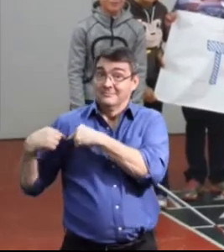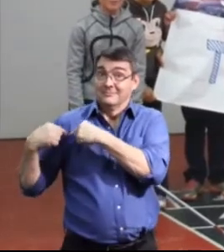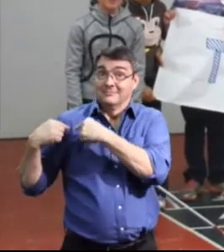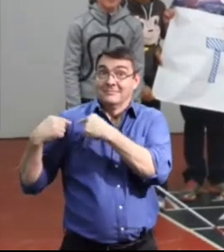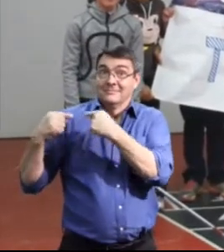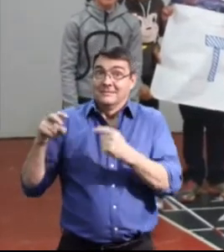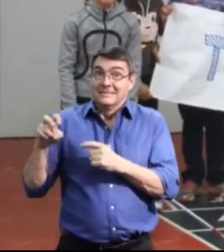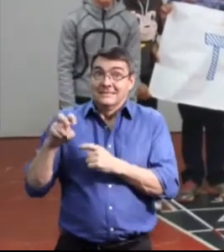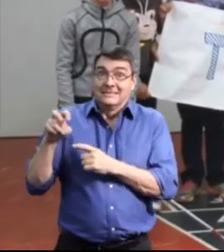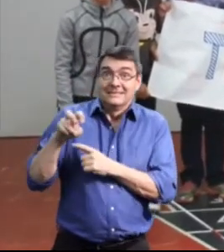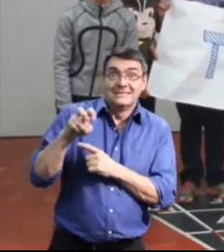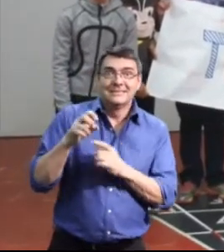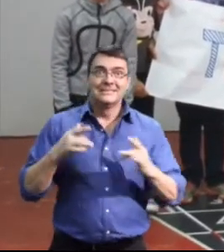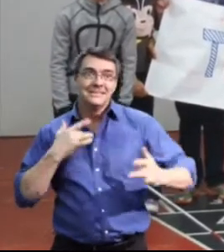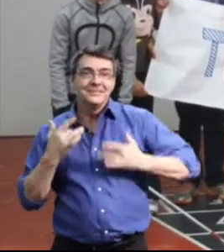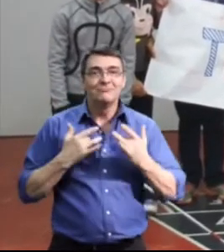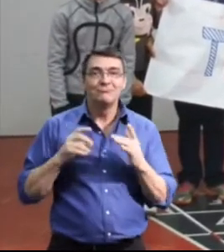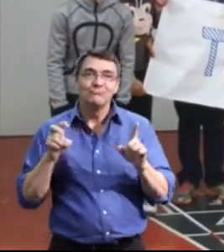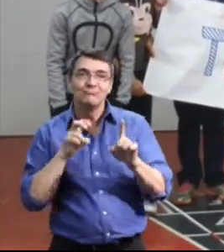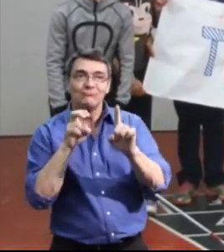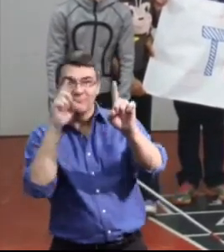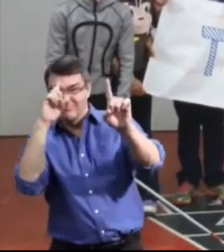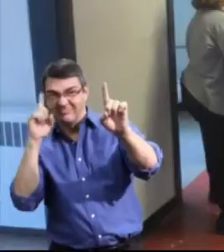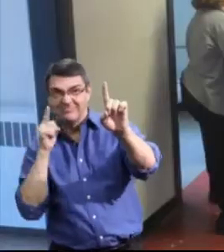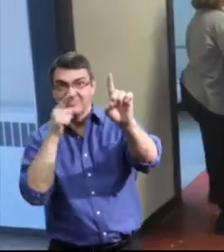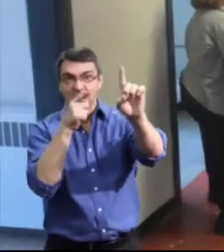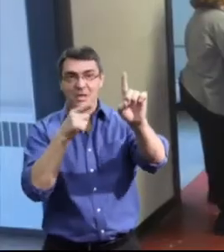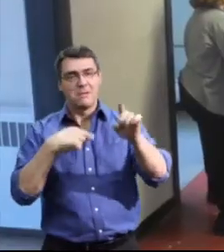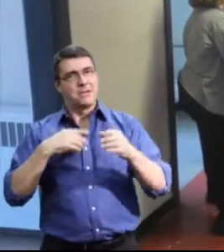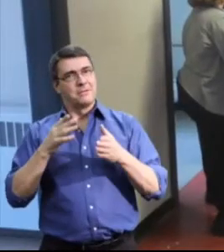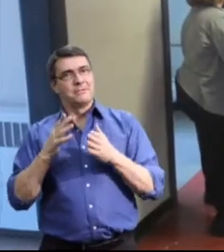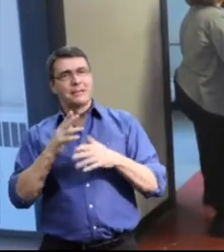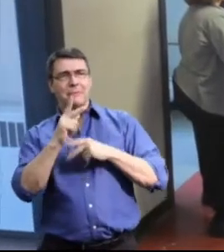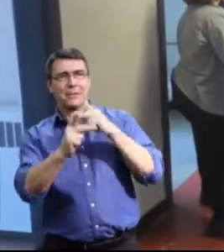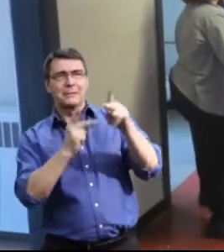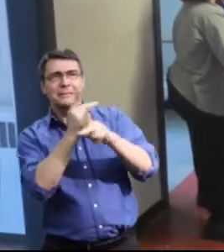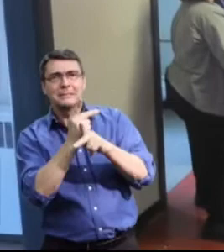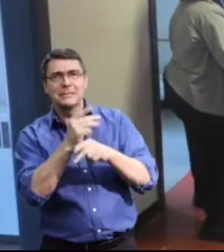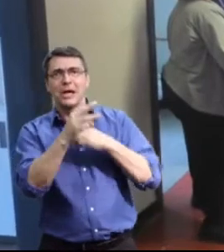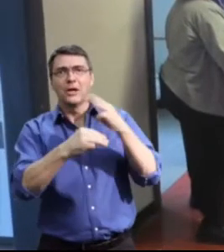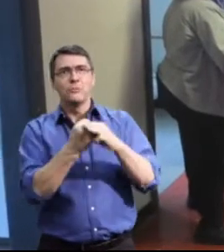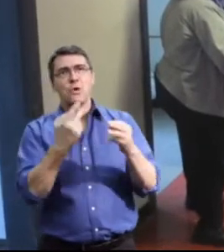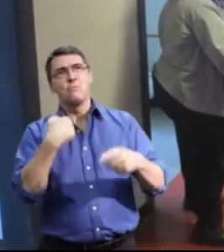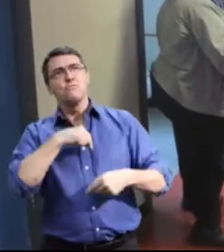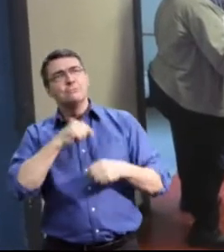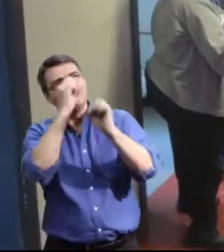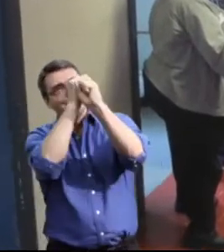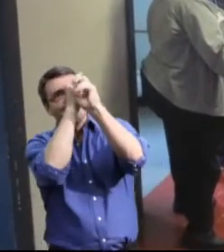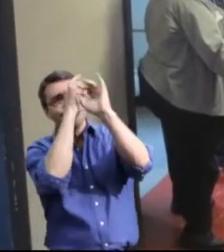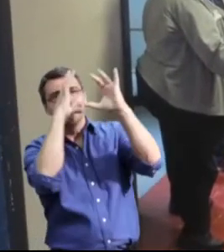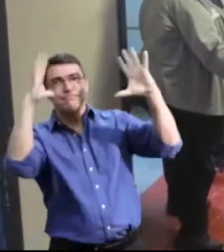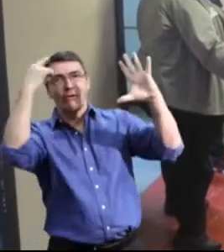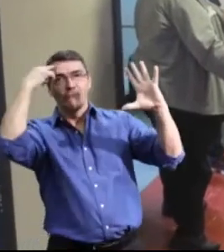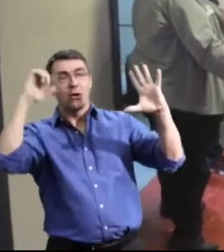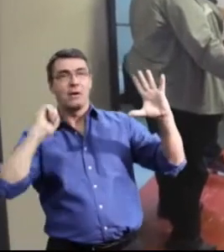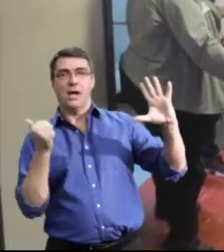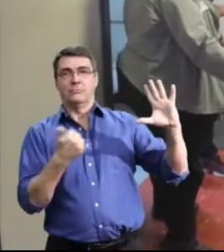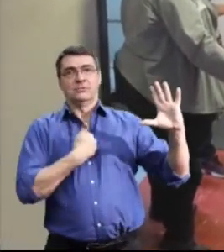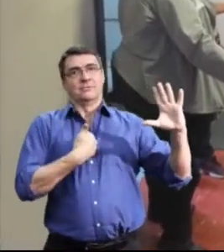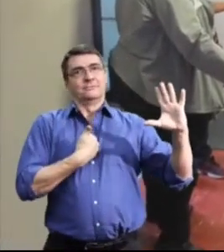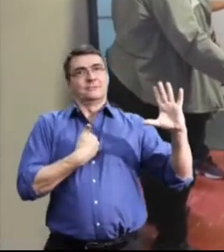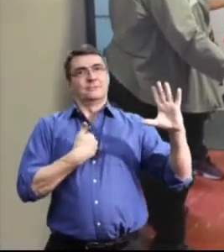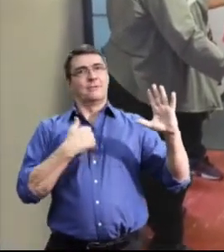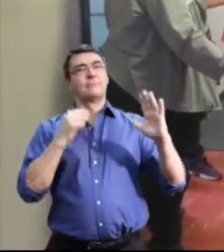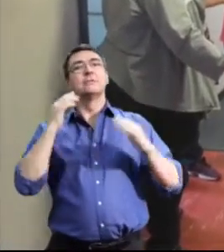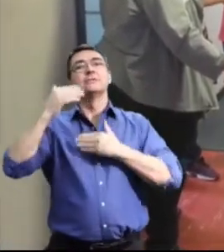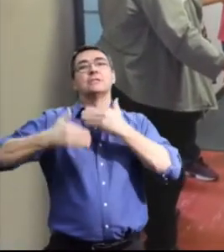long and exciting journey ahead to create the kind of world that we want for ourselves and for